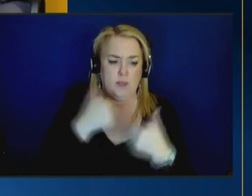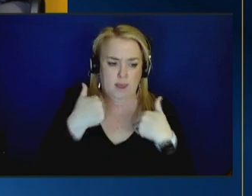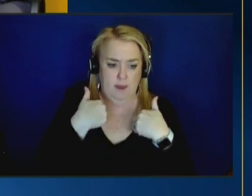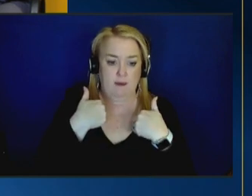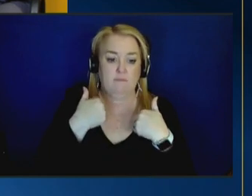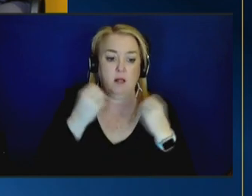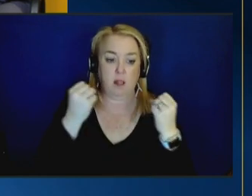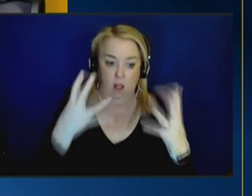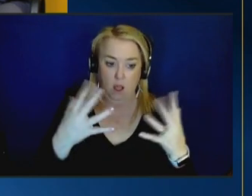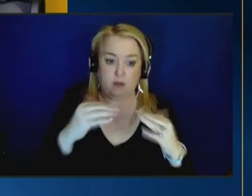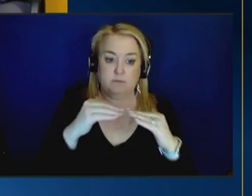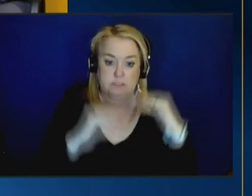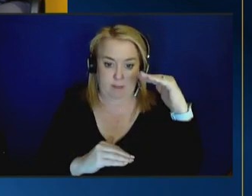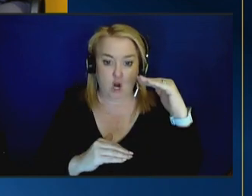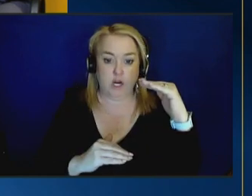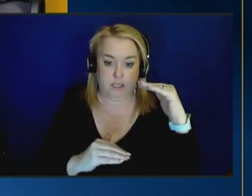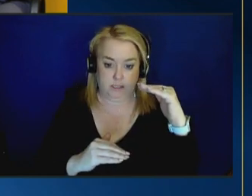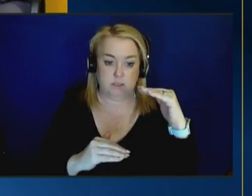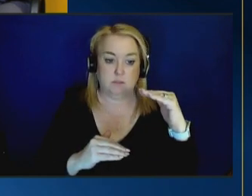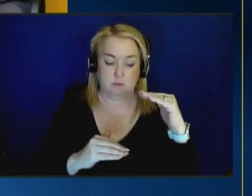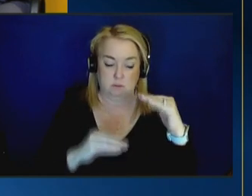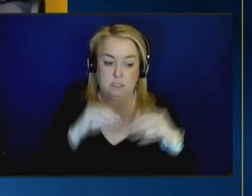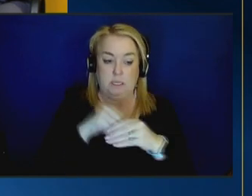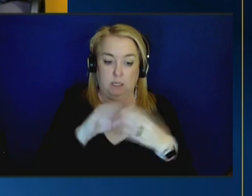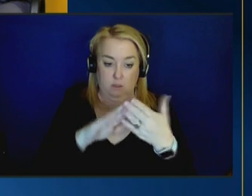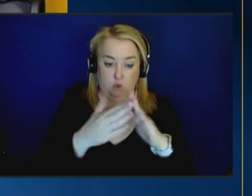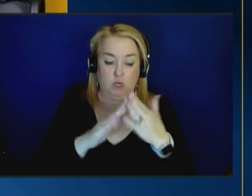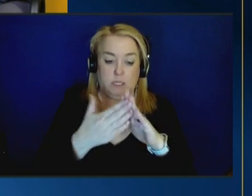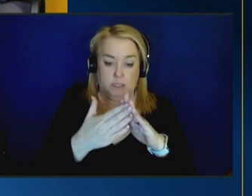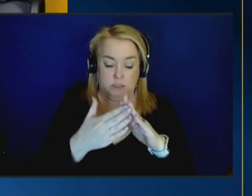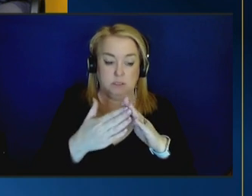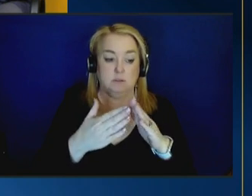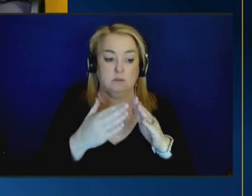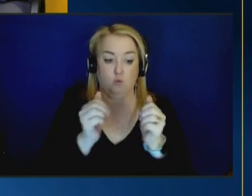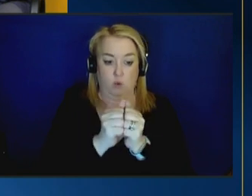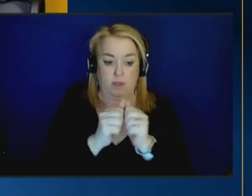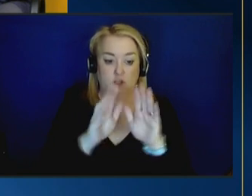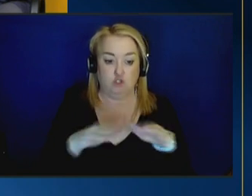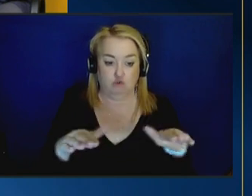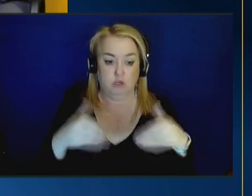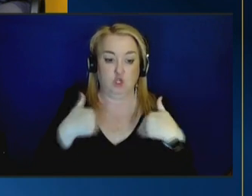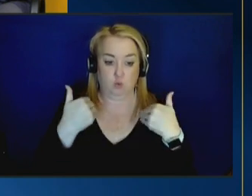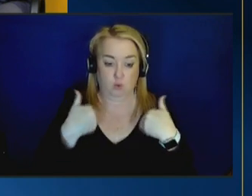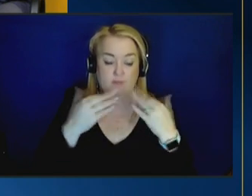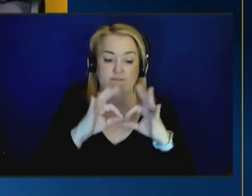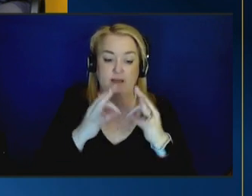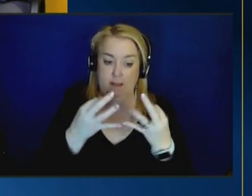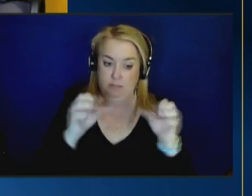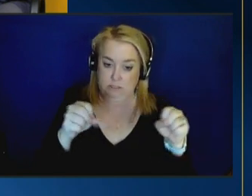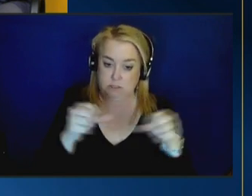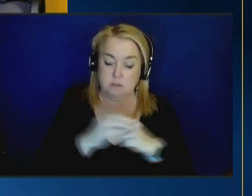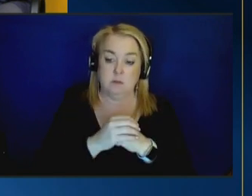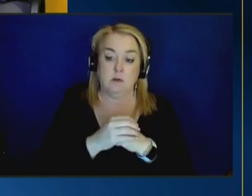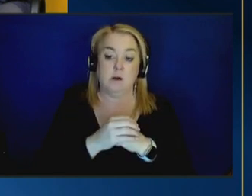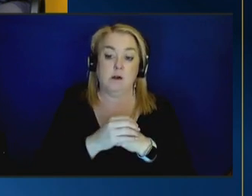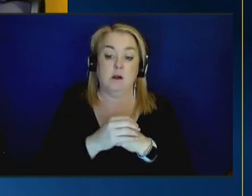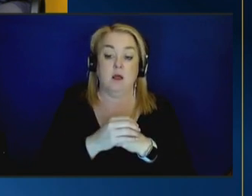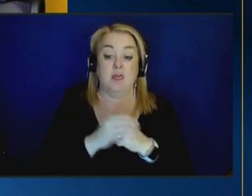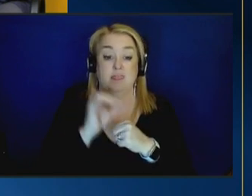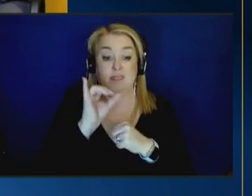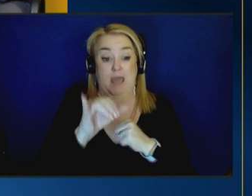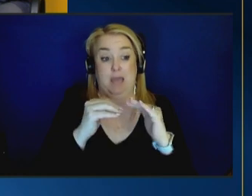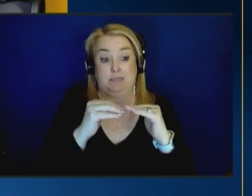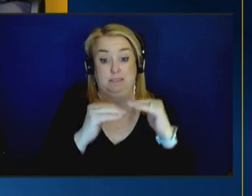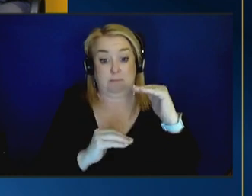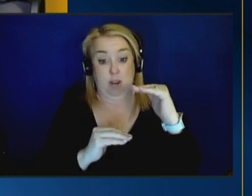that are happening across communities and exist with children youth and families and those just those disparities